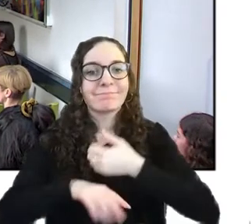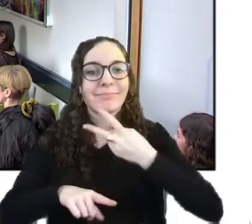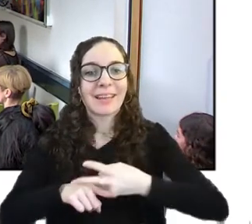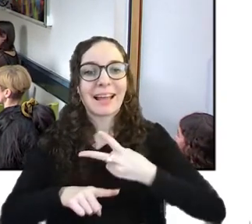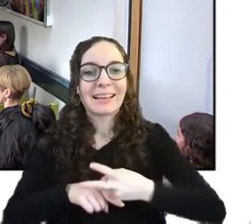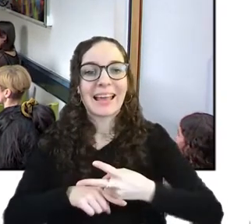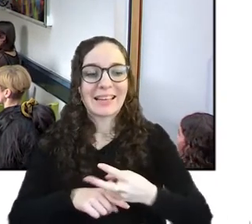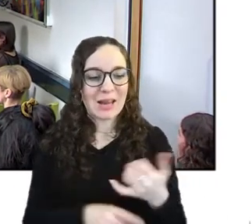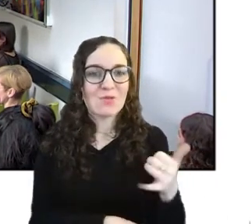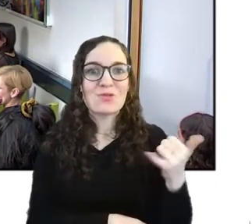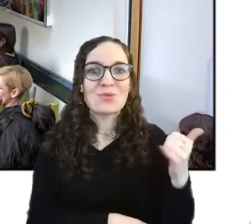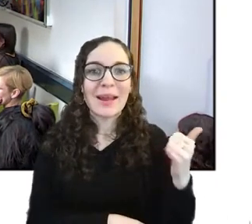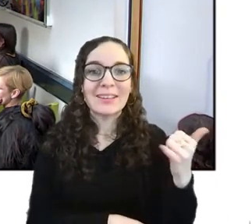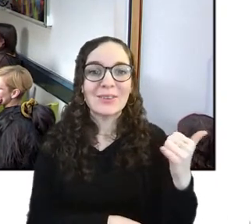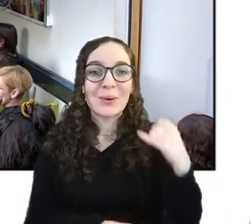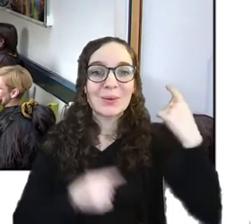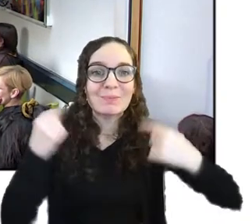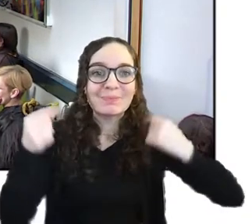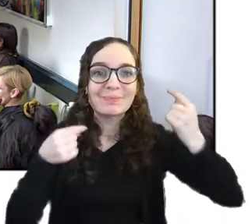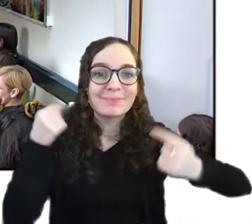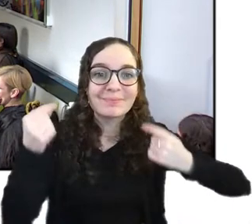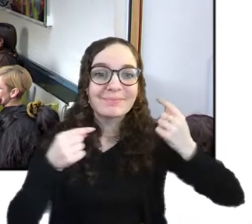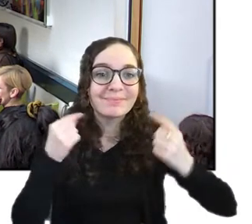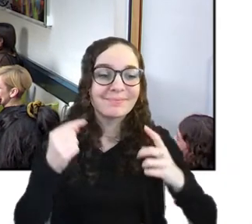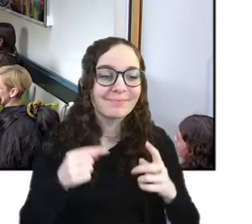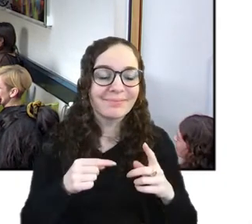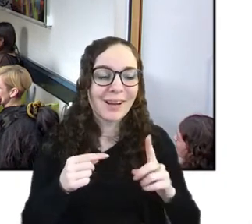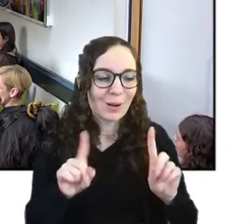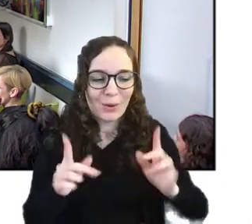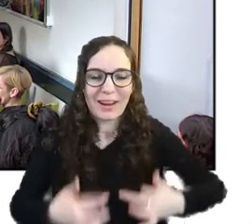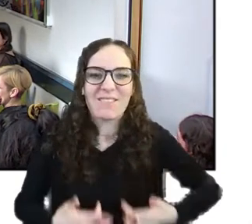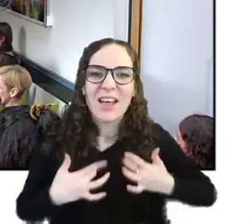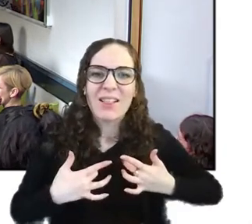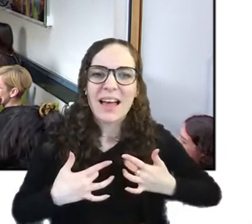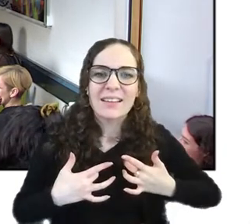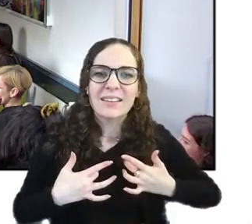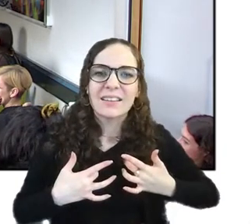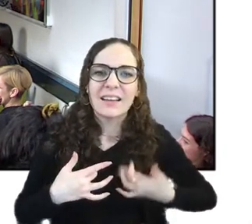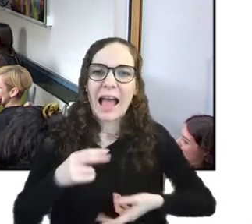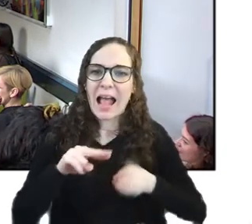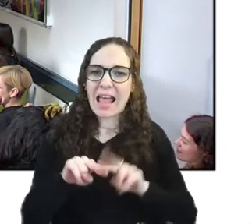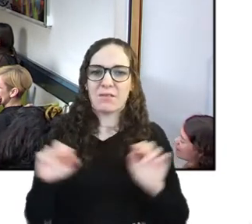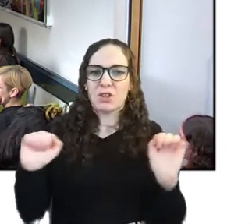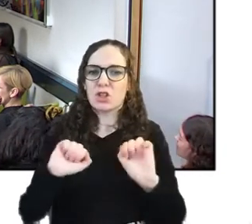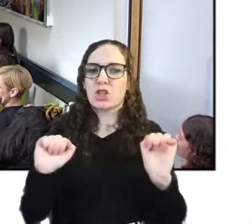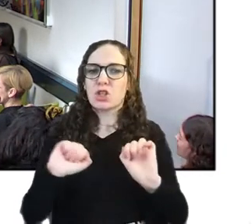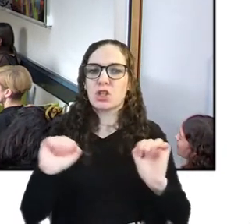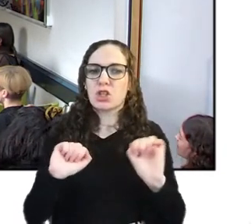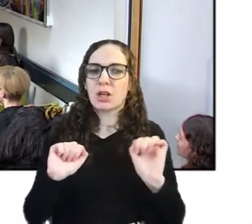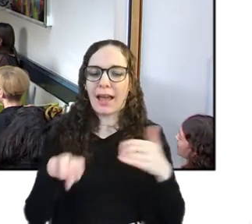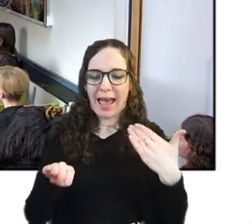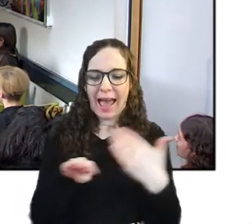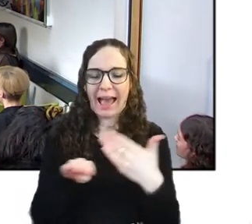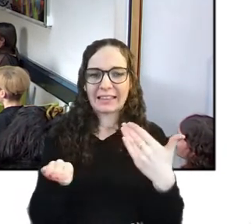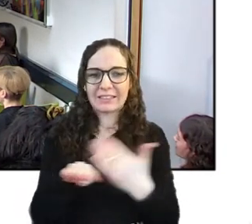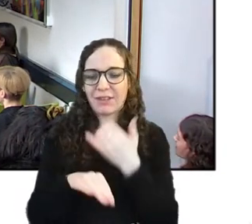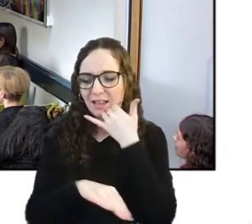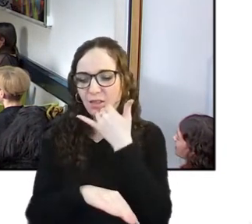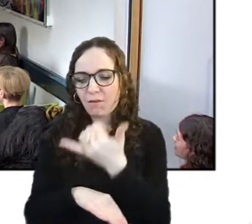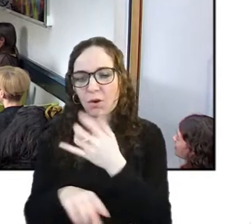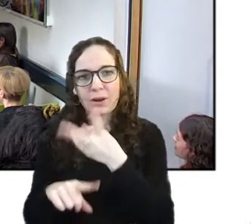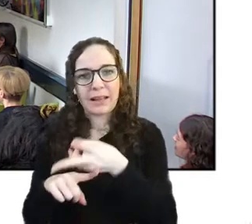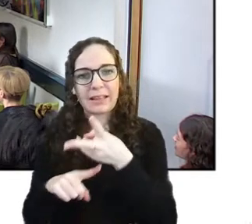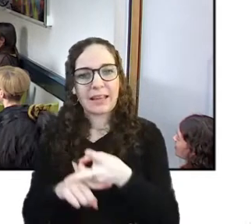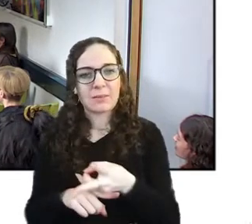and what would what did that if you have what did that feel like and if you haven't would you like to i haven't yet i think most of them are